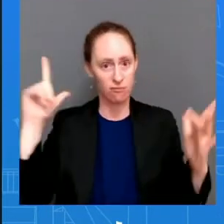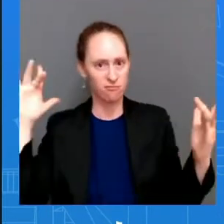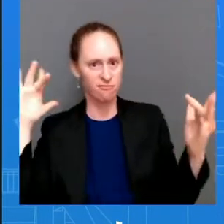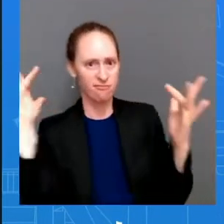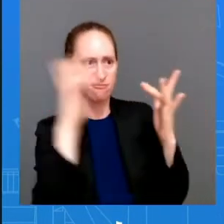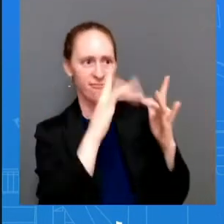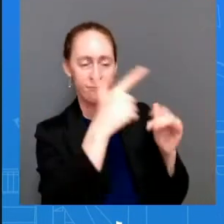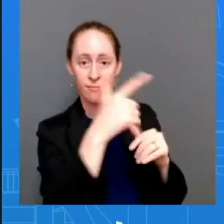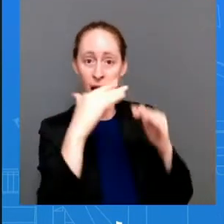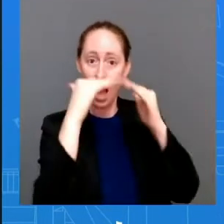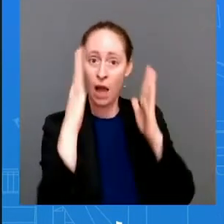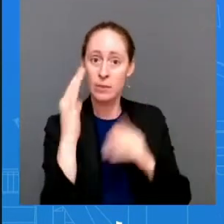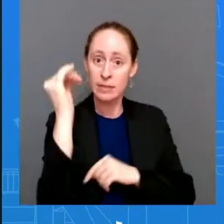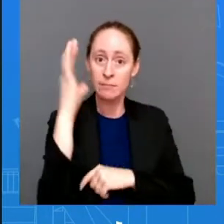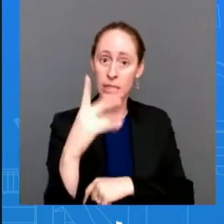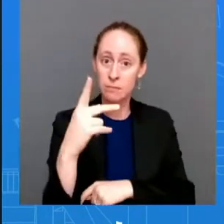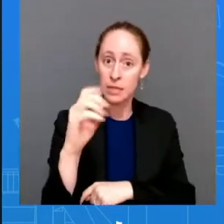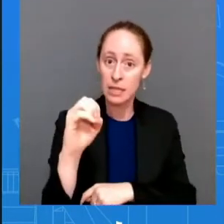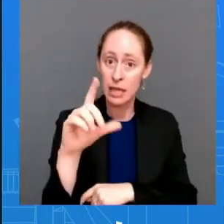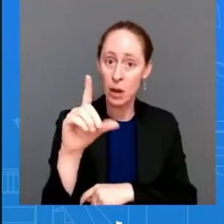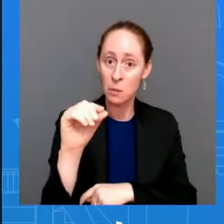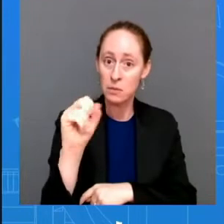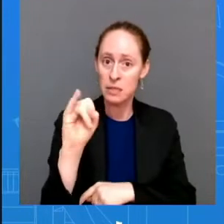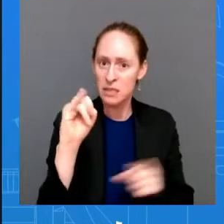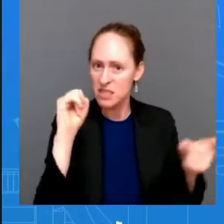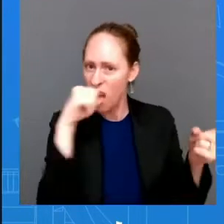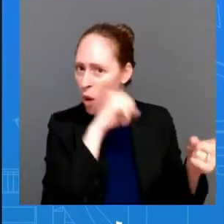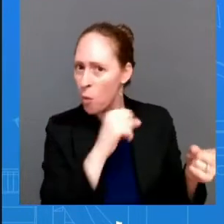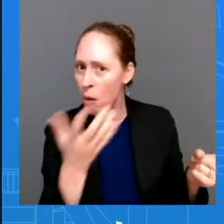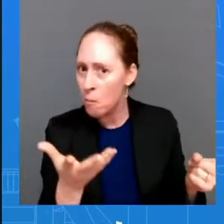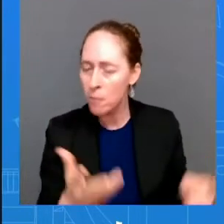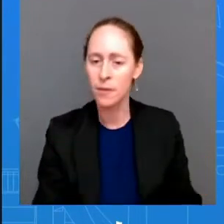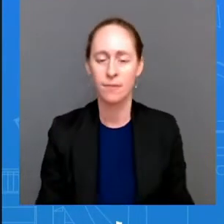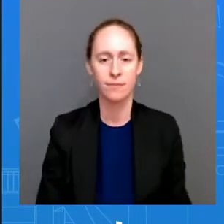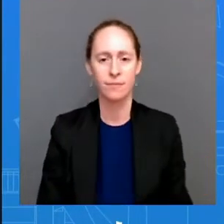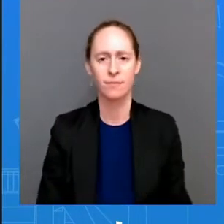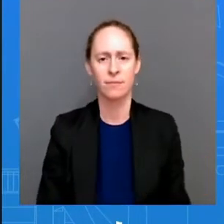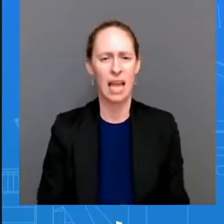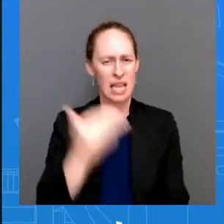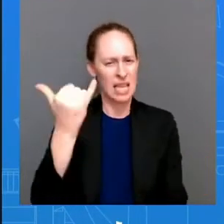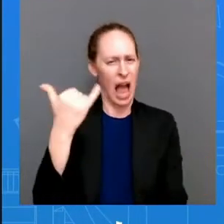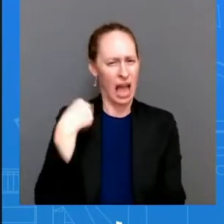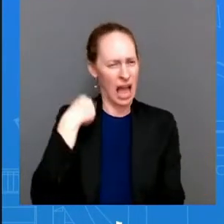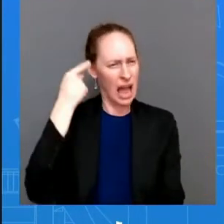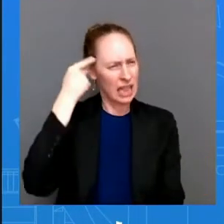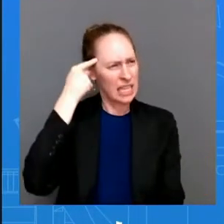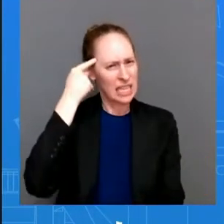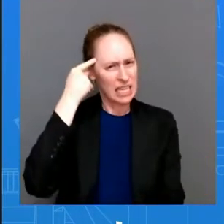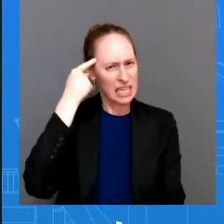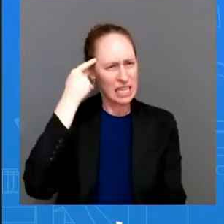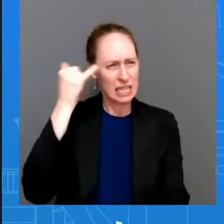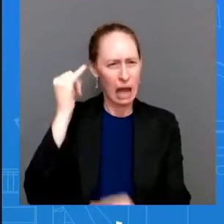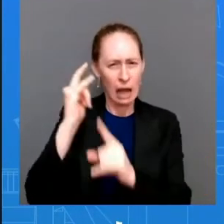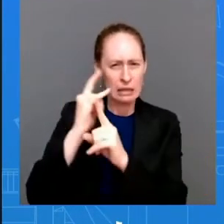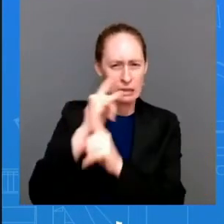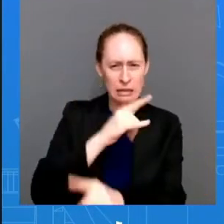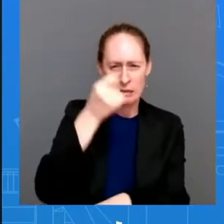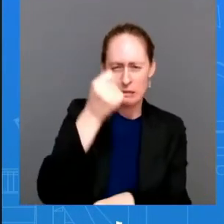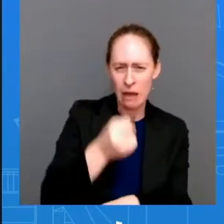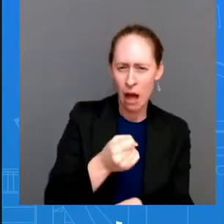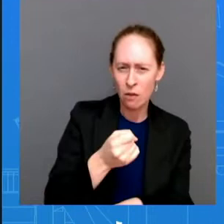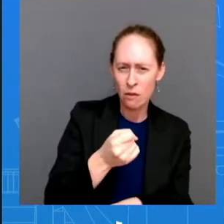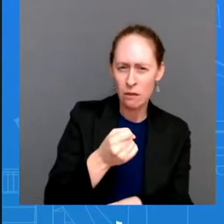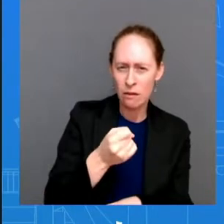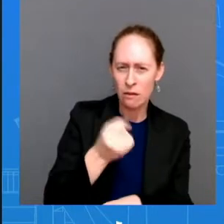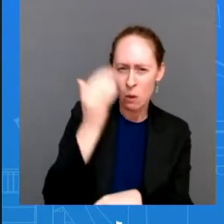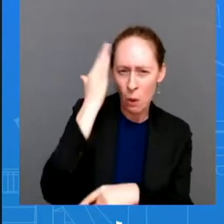south korea i can't remember which one is first uh so she's on her travels i don't have a call to read out to you at this time but